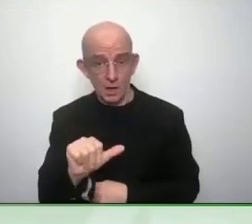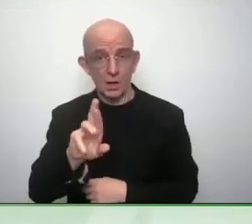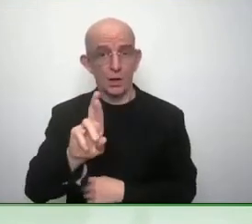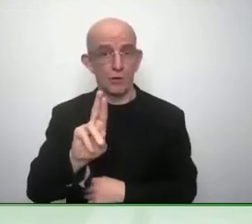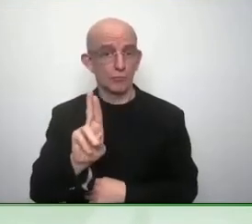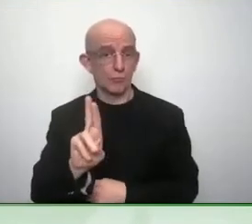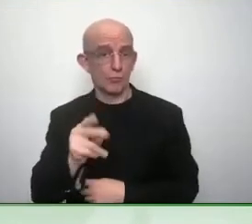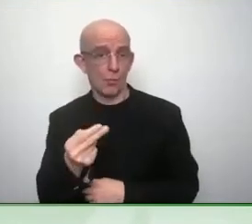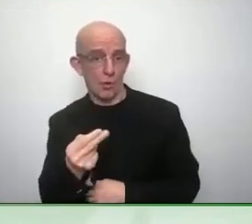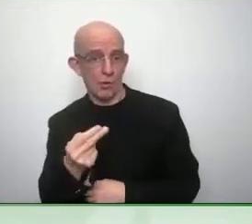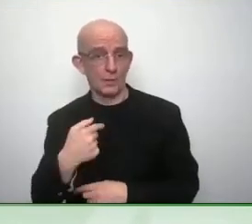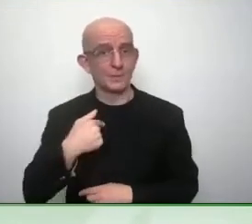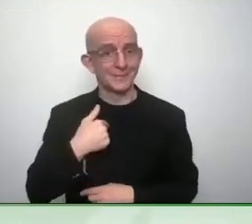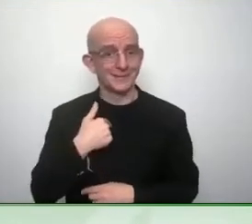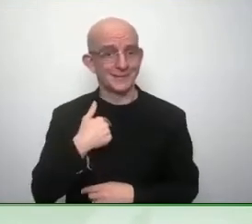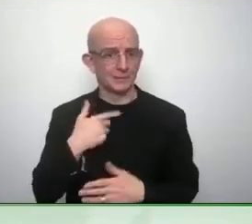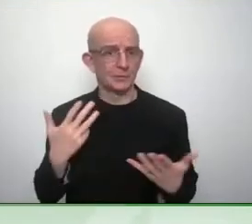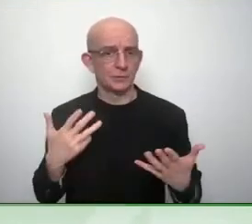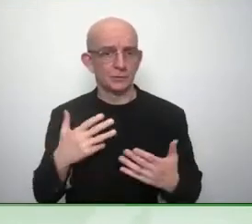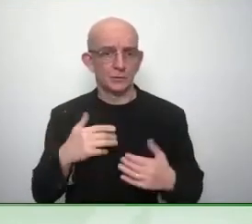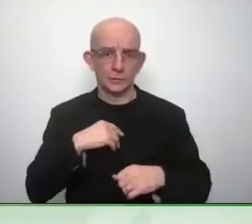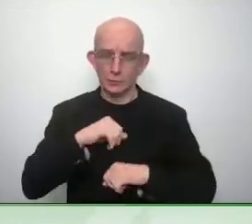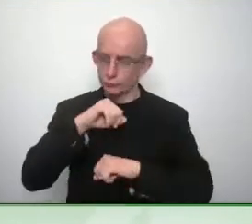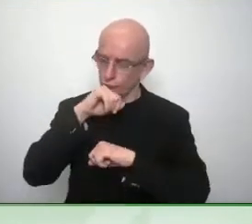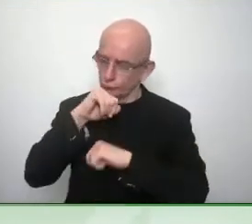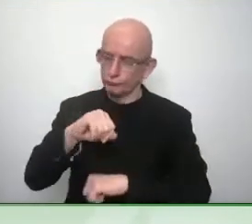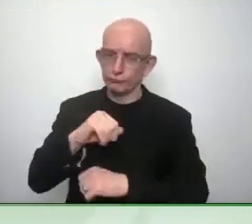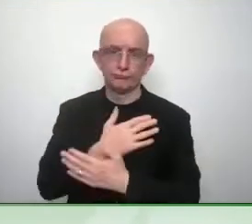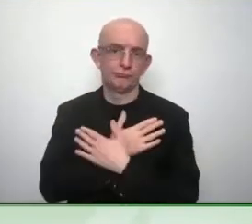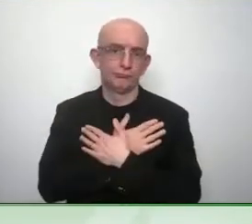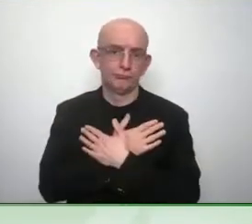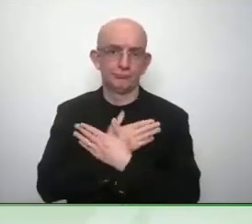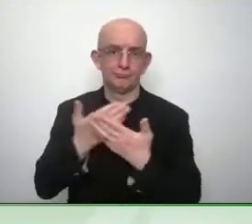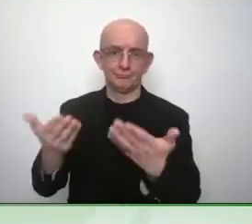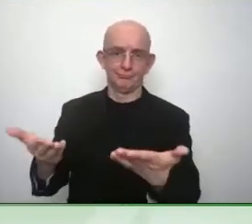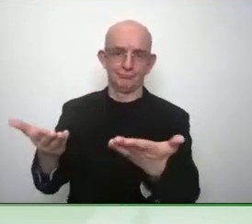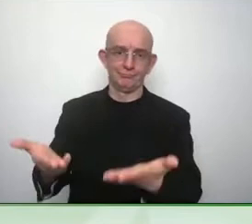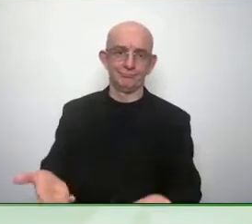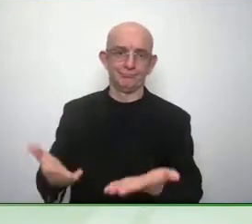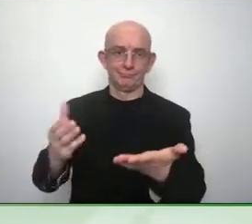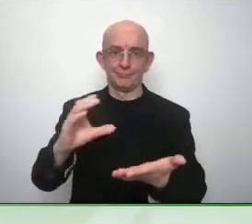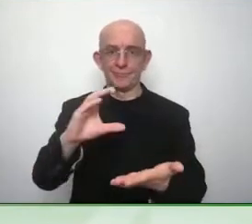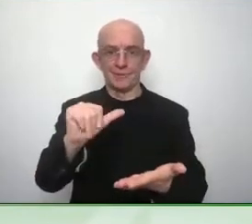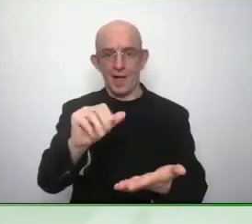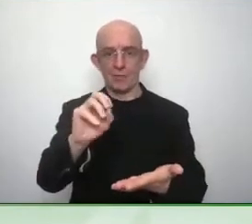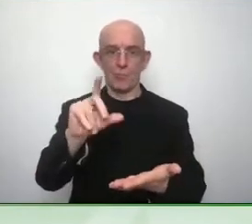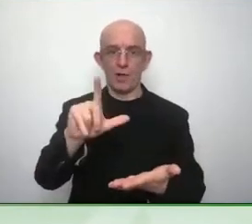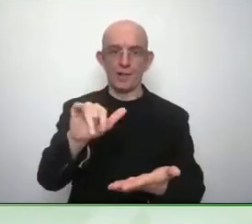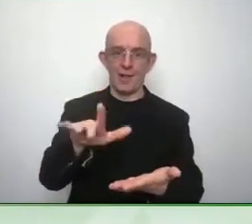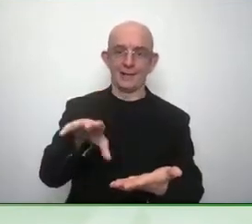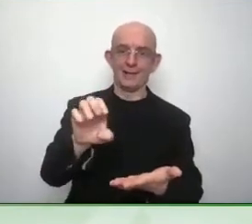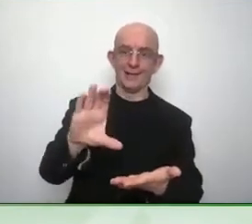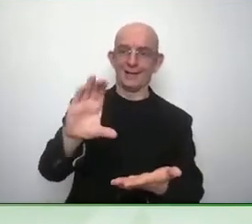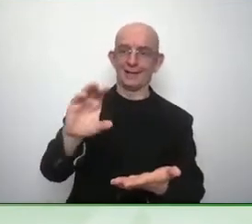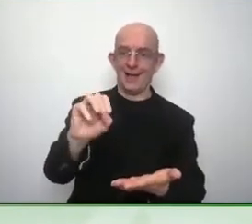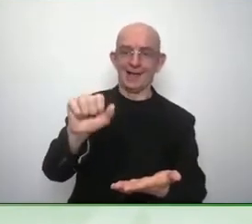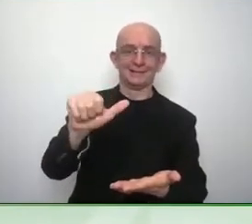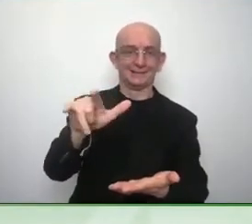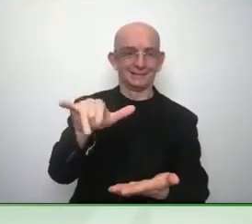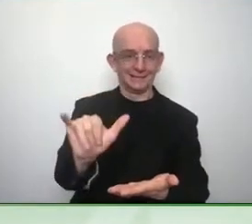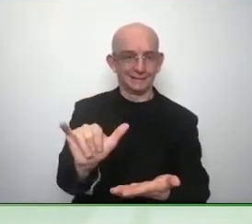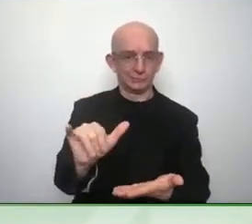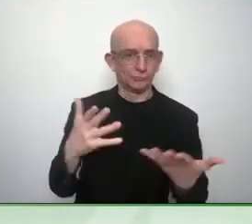my husband is um is very ill so I was not able to travel to Vienna but I wish I was there with all of you